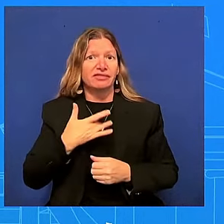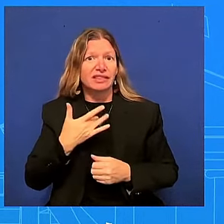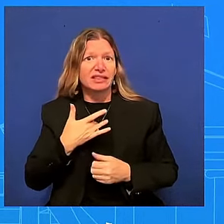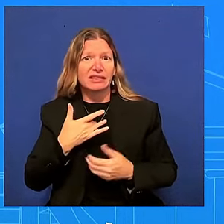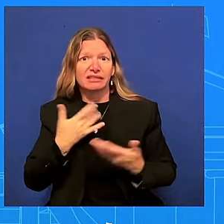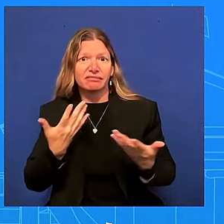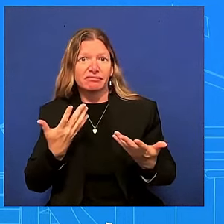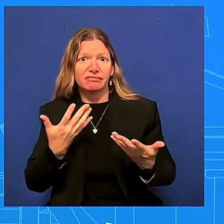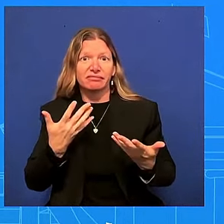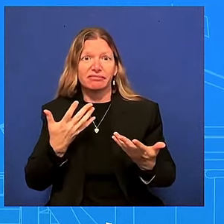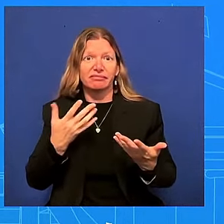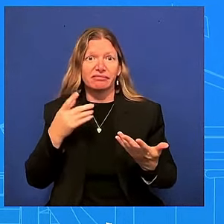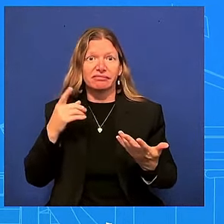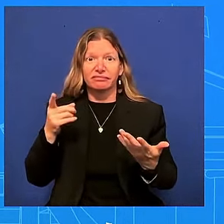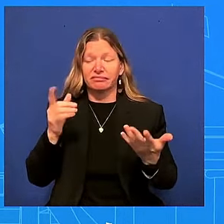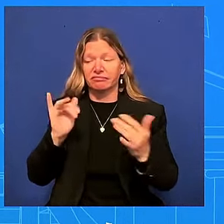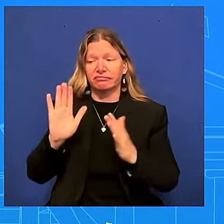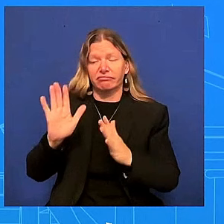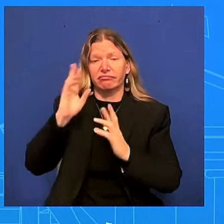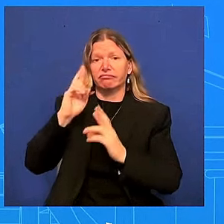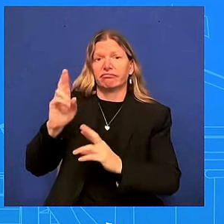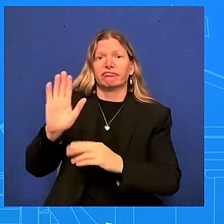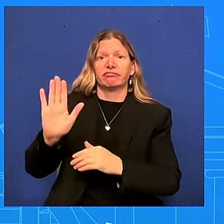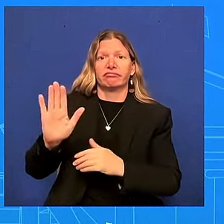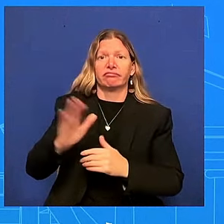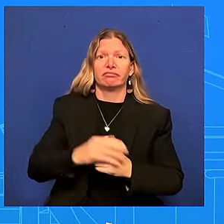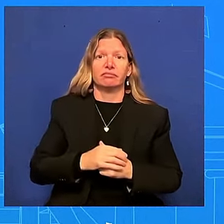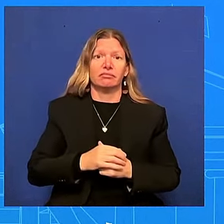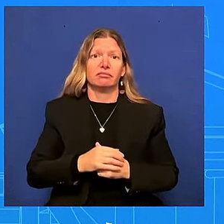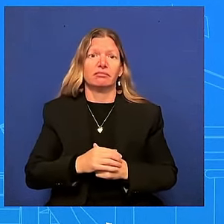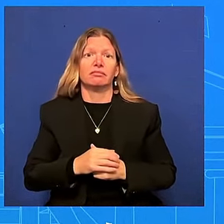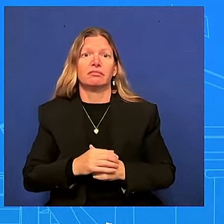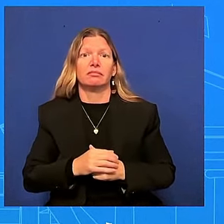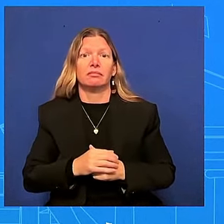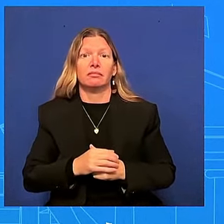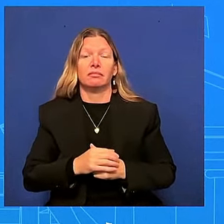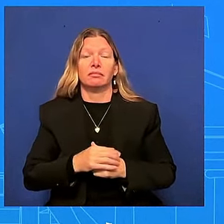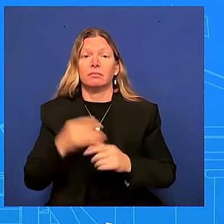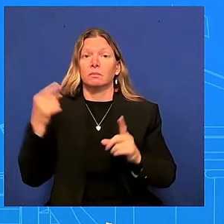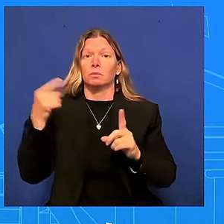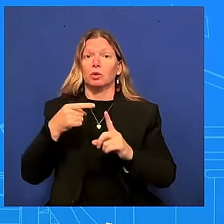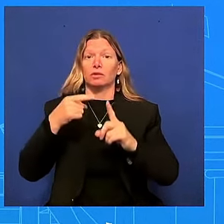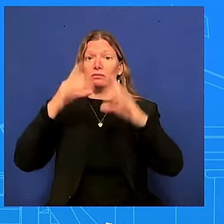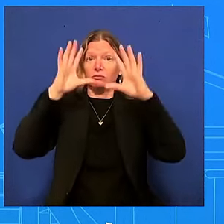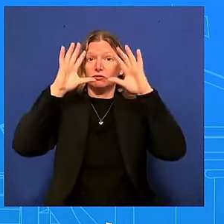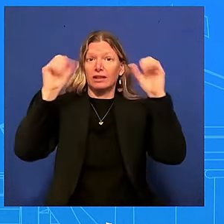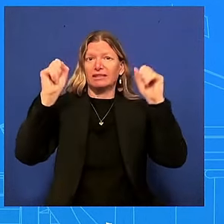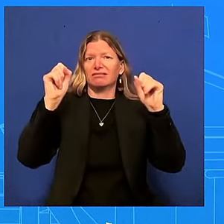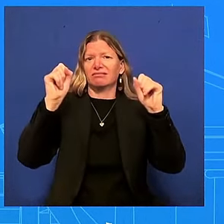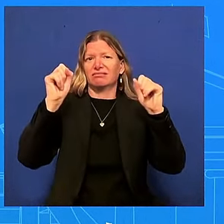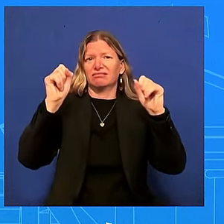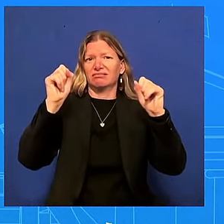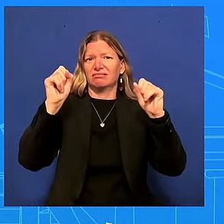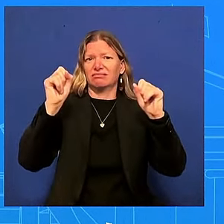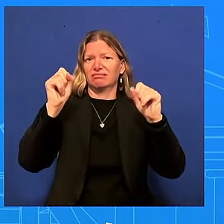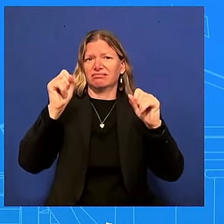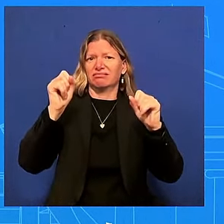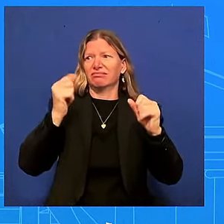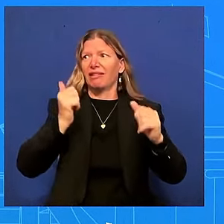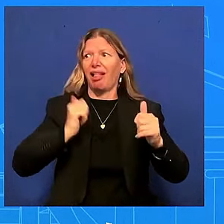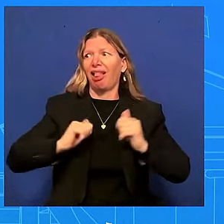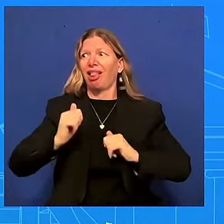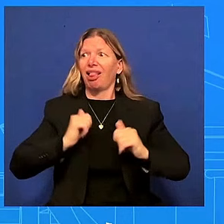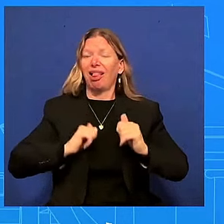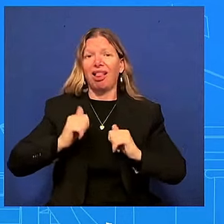politics that is not this president is all about uh he doesn't care only about himself that is not what this president is all about uh and i